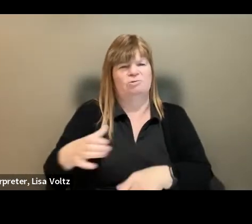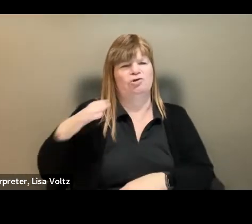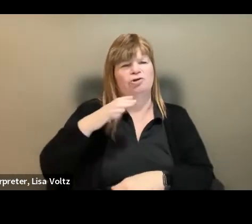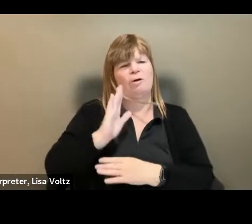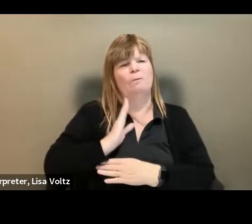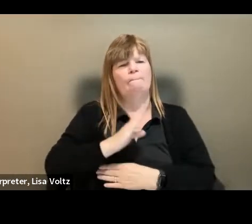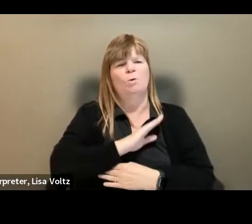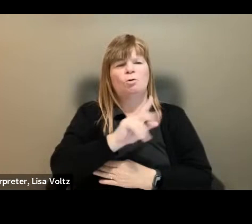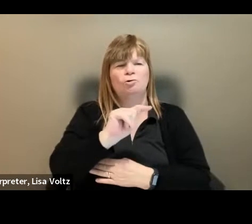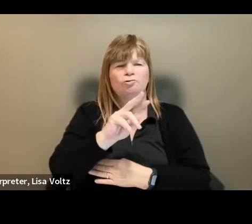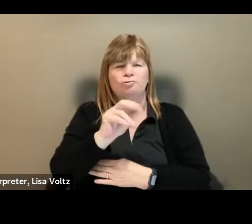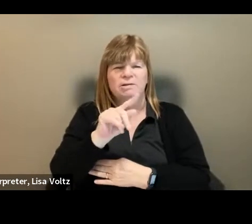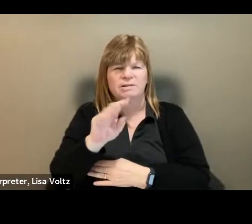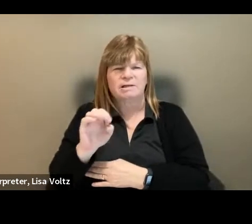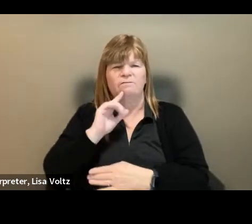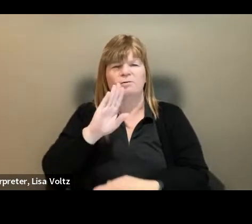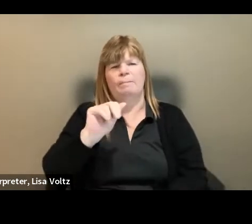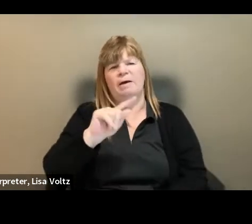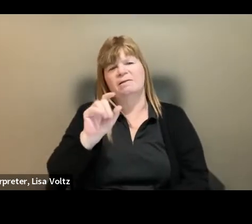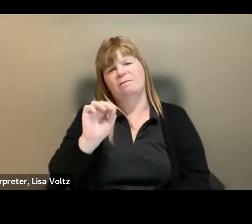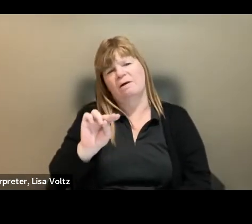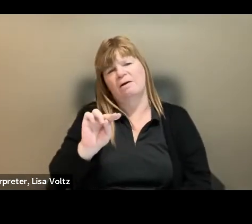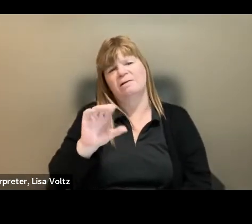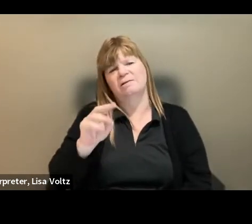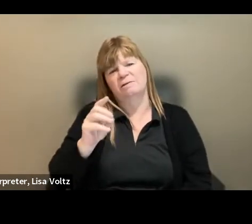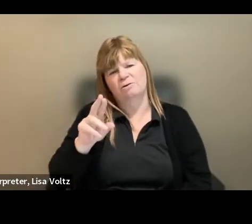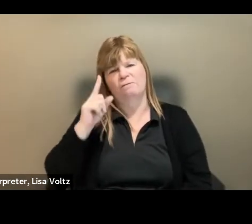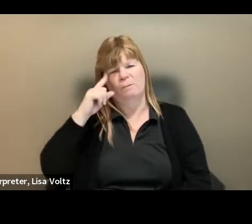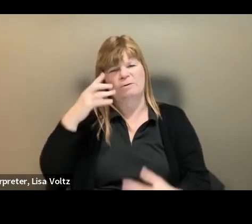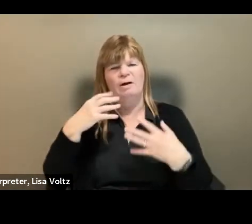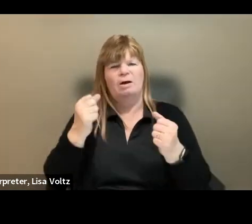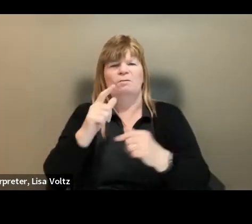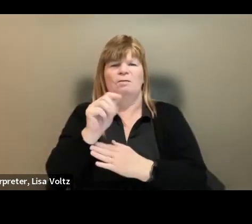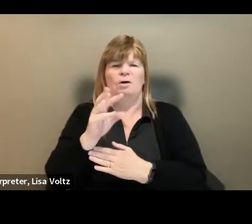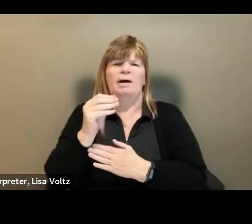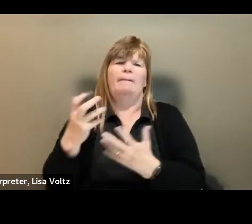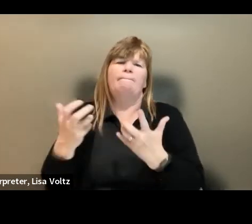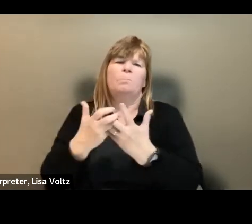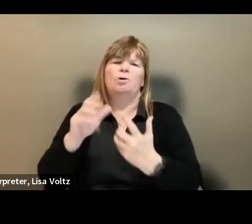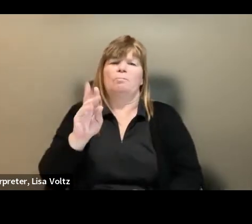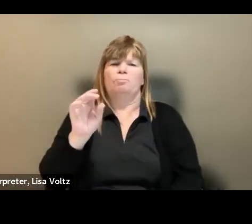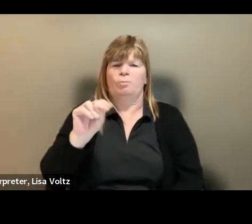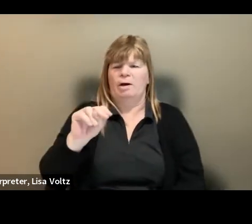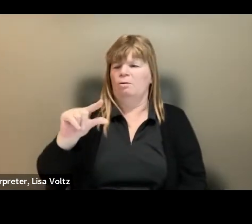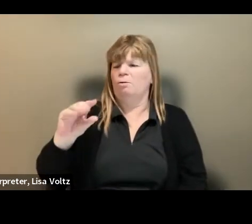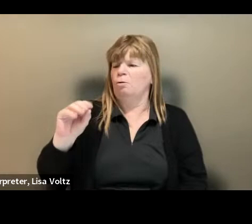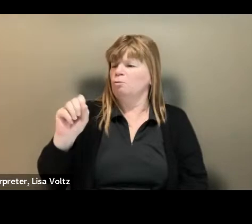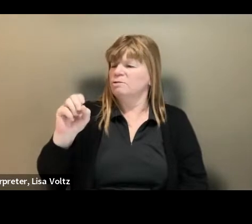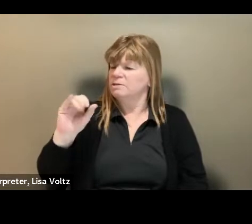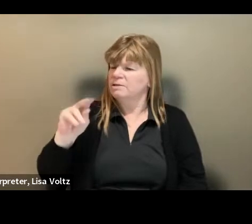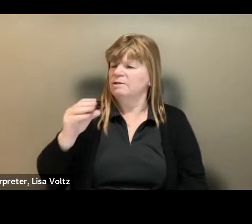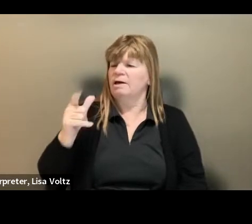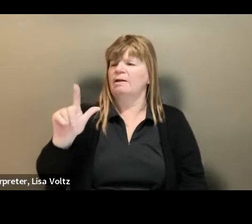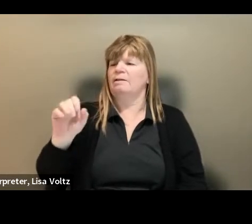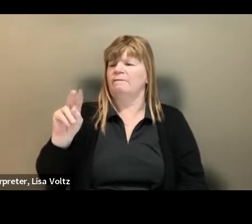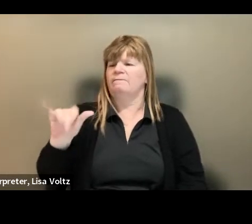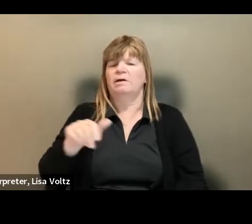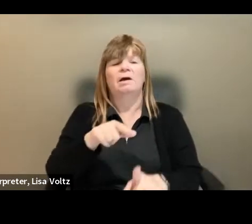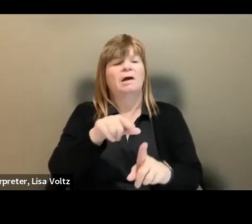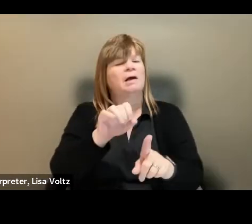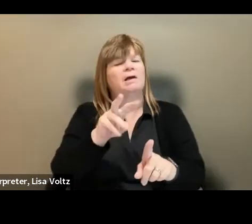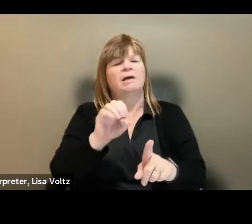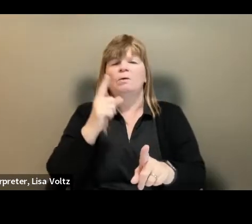Trustees for the Bazelon Center for Mental Health Law and a partner at Brown, Goldstein, and Levy. Eve is one of the